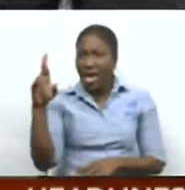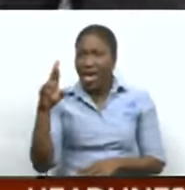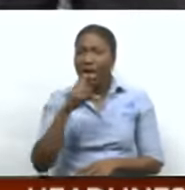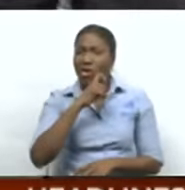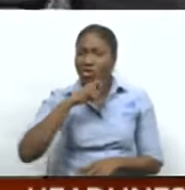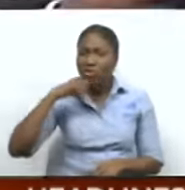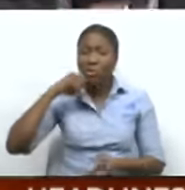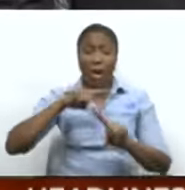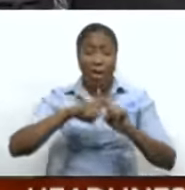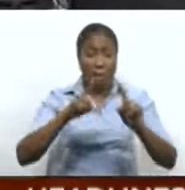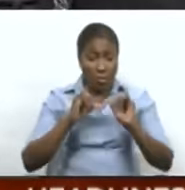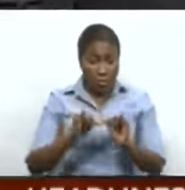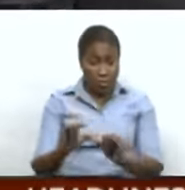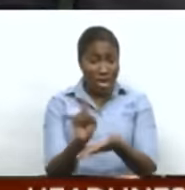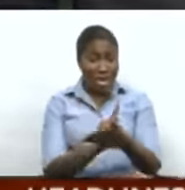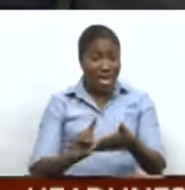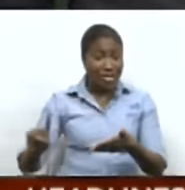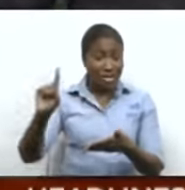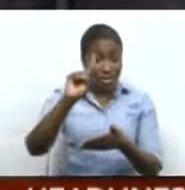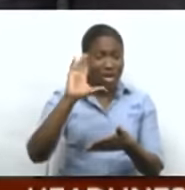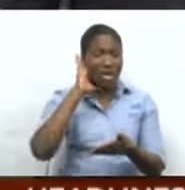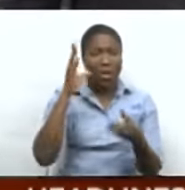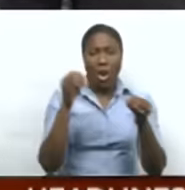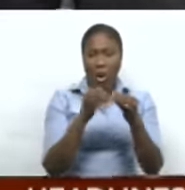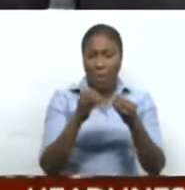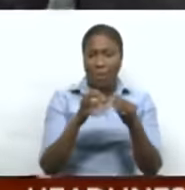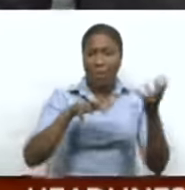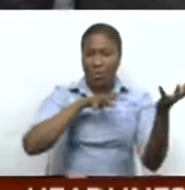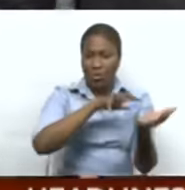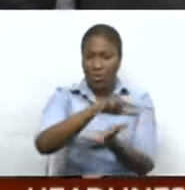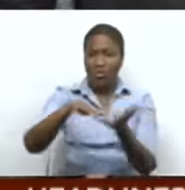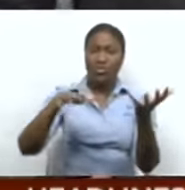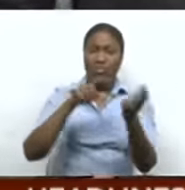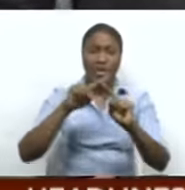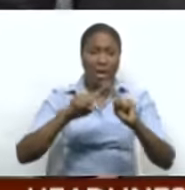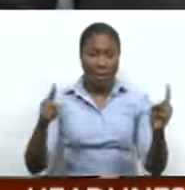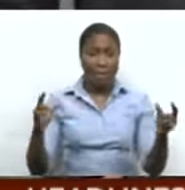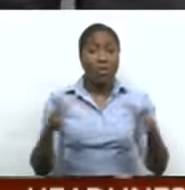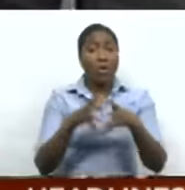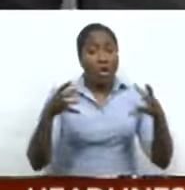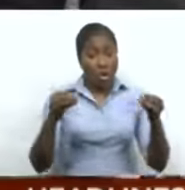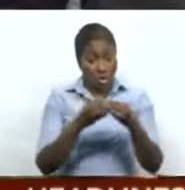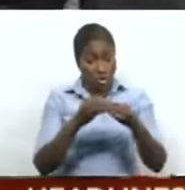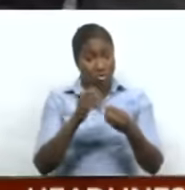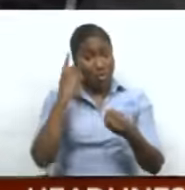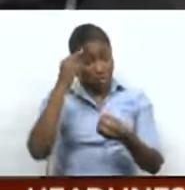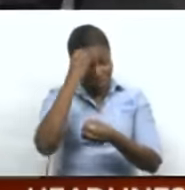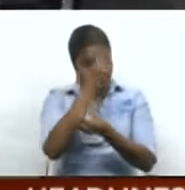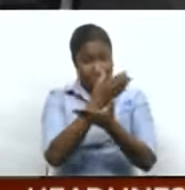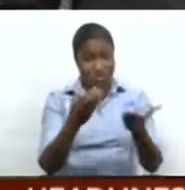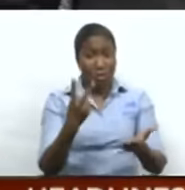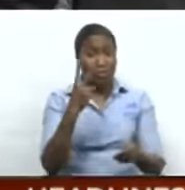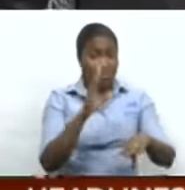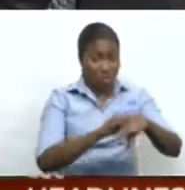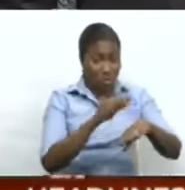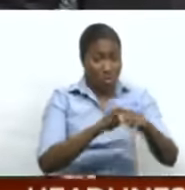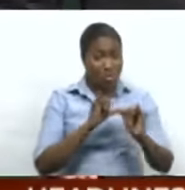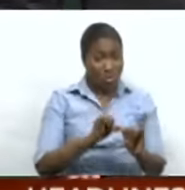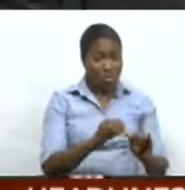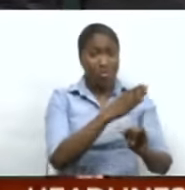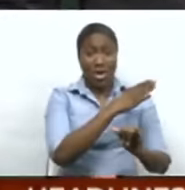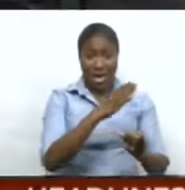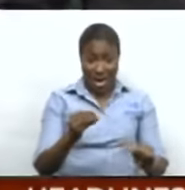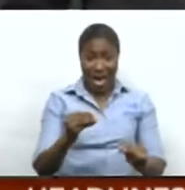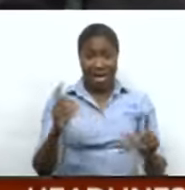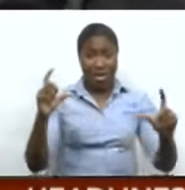progress through the next week, we will be seeing more moist air move in. But lots to talk about in tonight's weather forecast with 2 alerts still in effect and